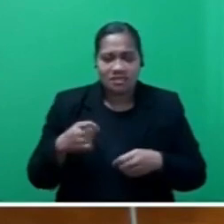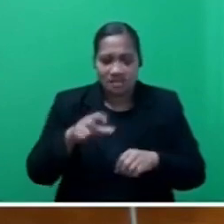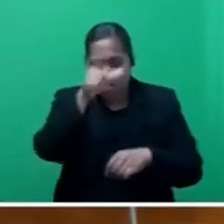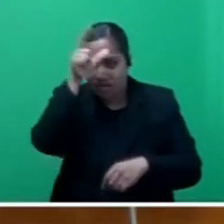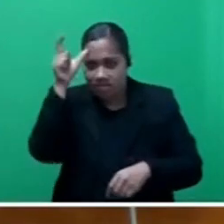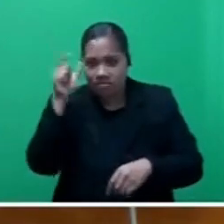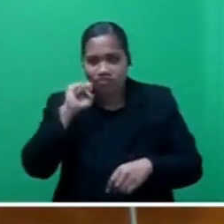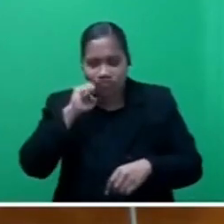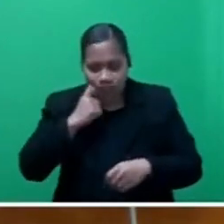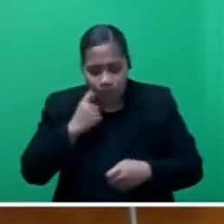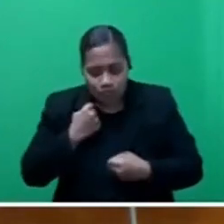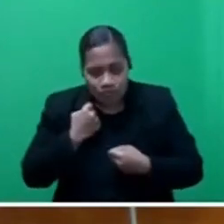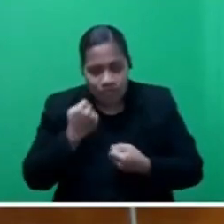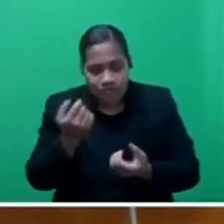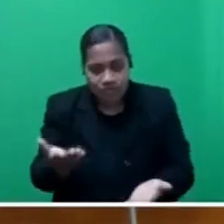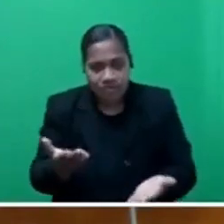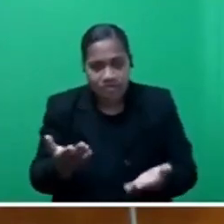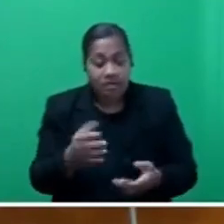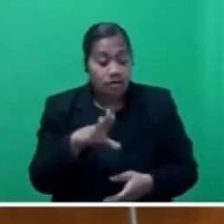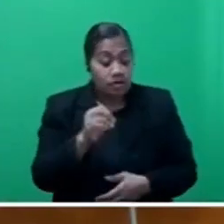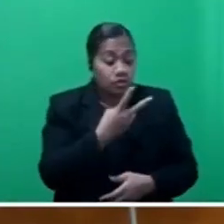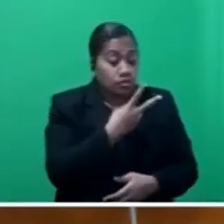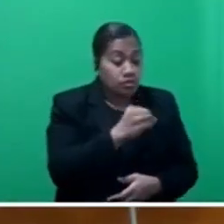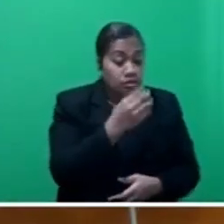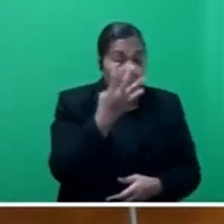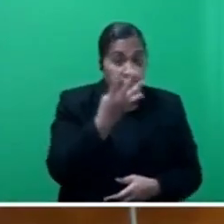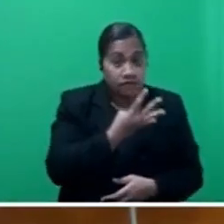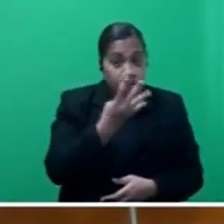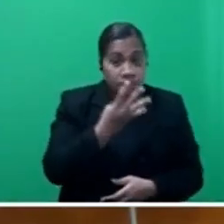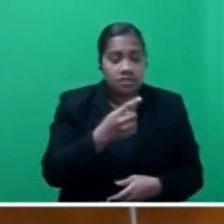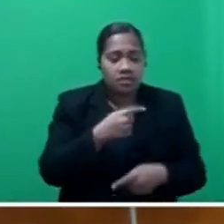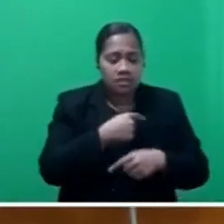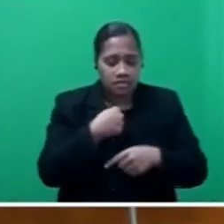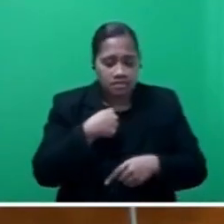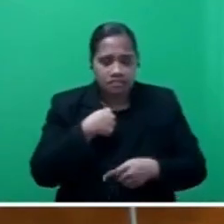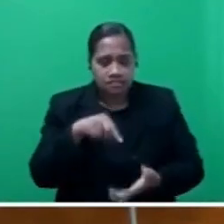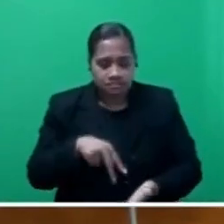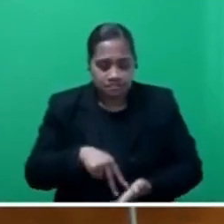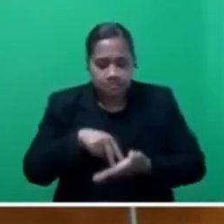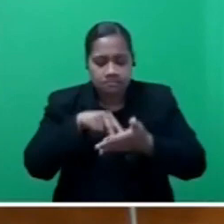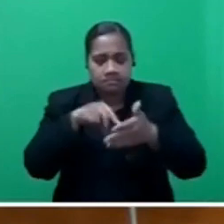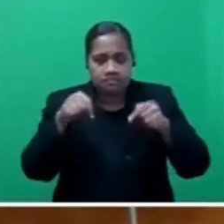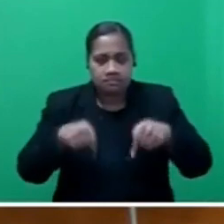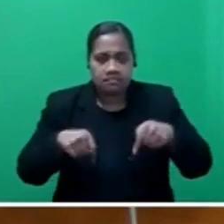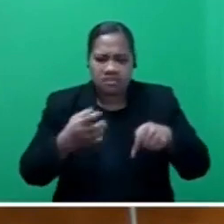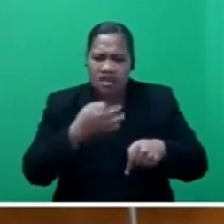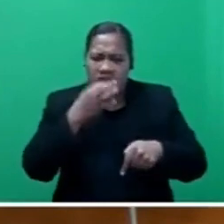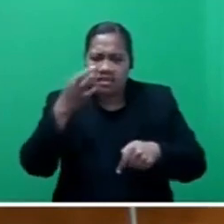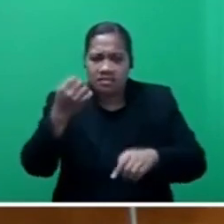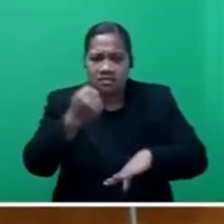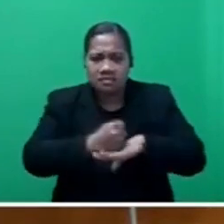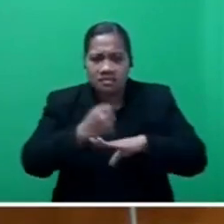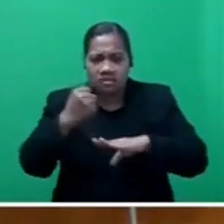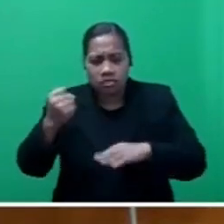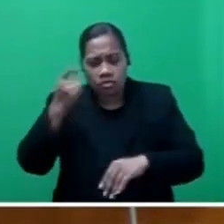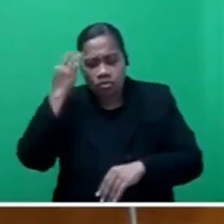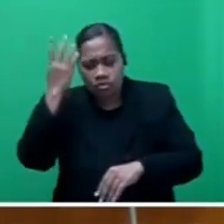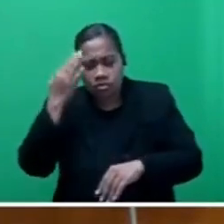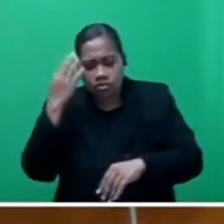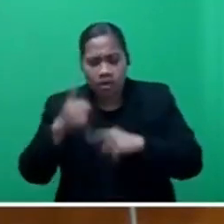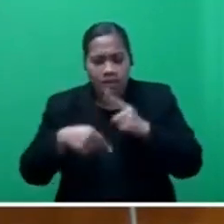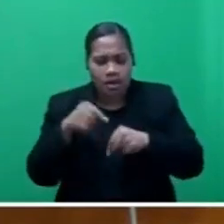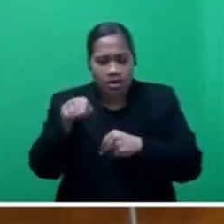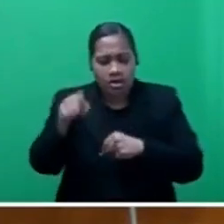Mr Speaker, sir, since 2014, I've stood in this house asking government to consider the plight of nurses and their entitlements.